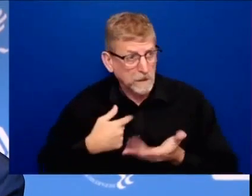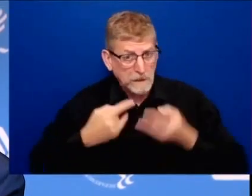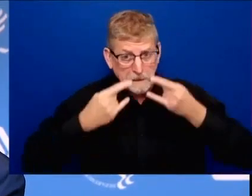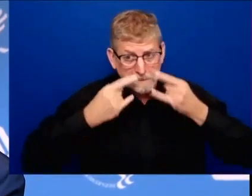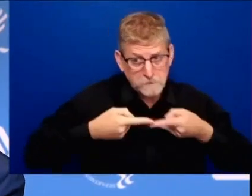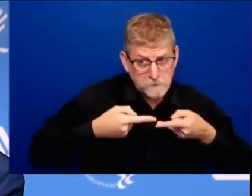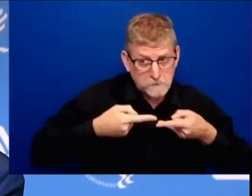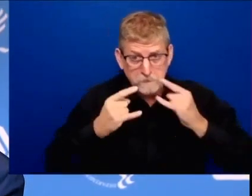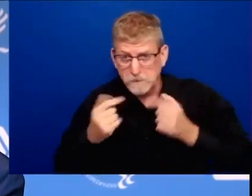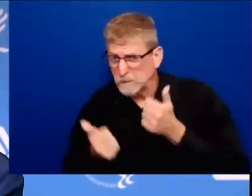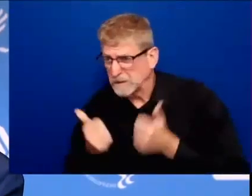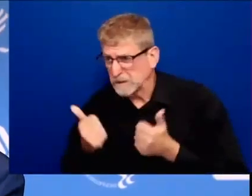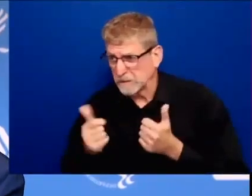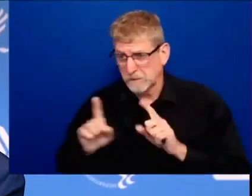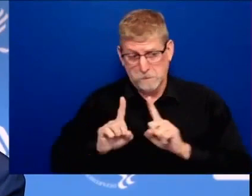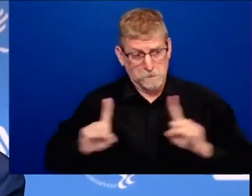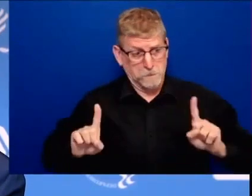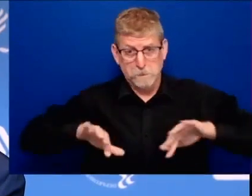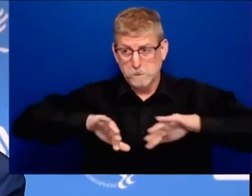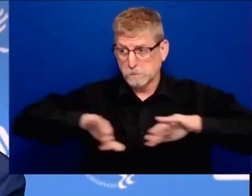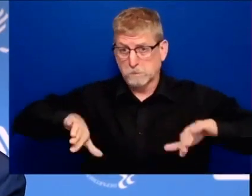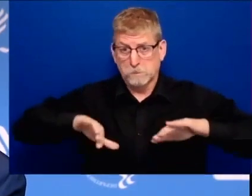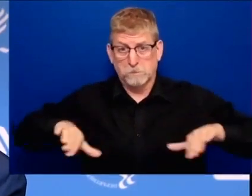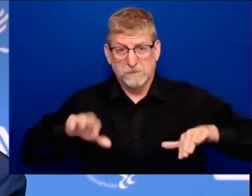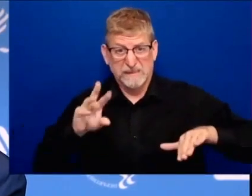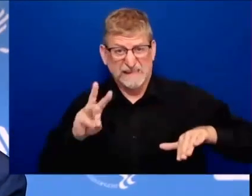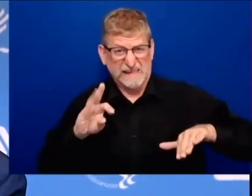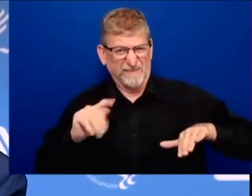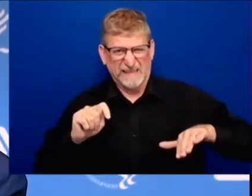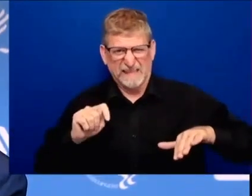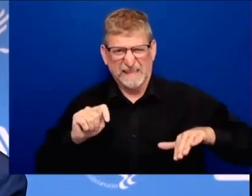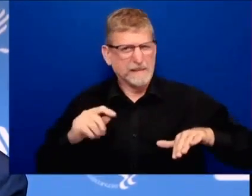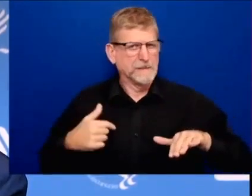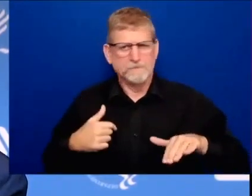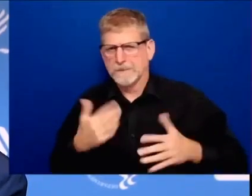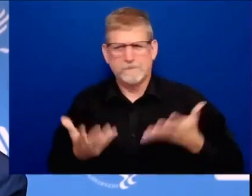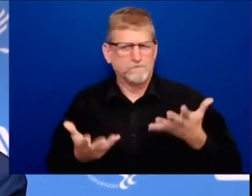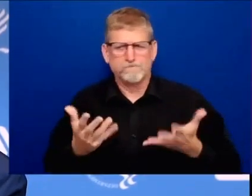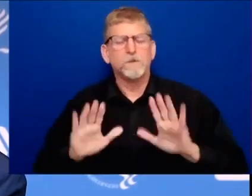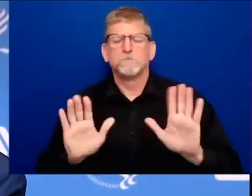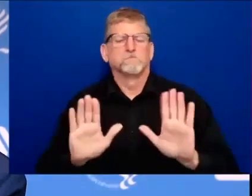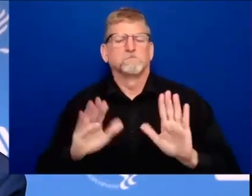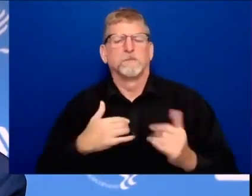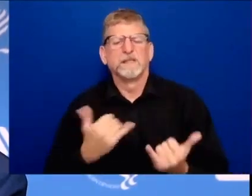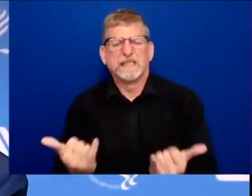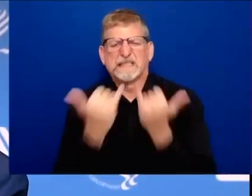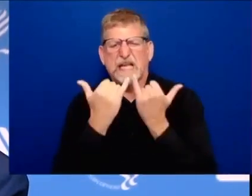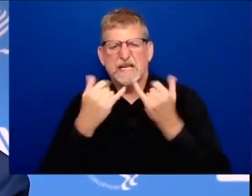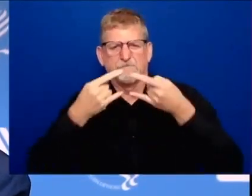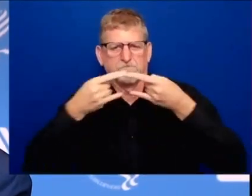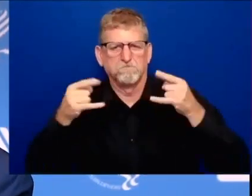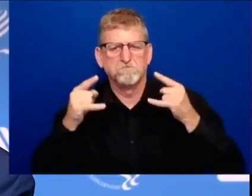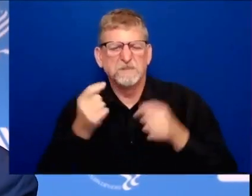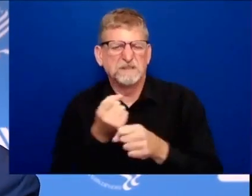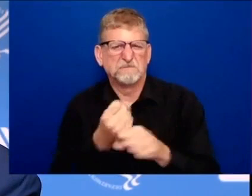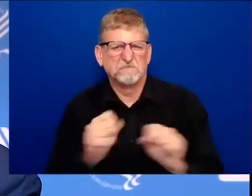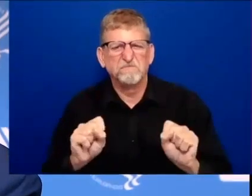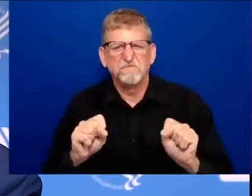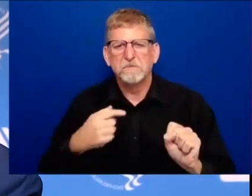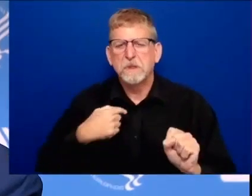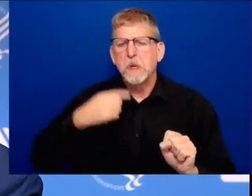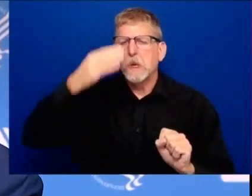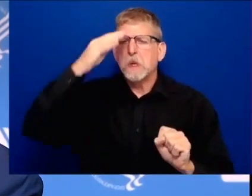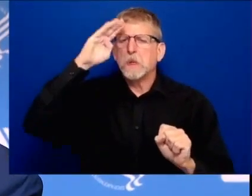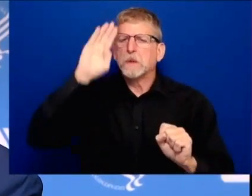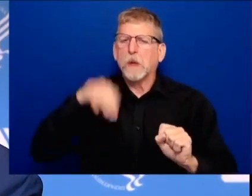it's critically important the message i realize i'm speaking to a vast majority at least i hope i am of the